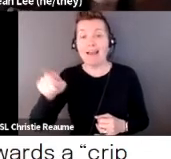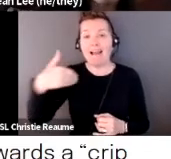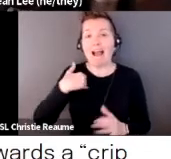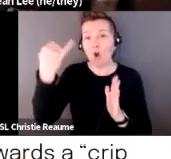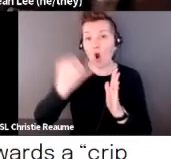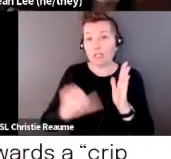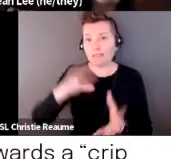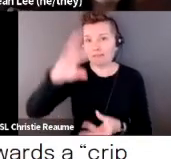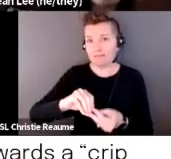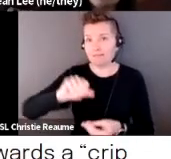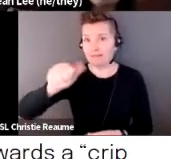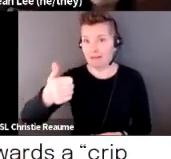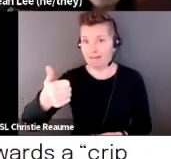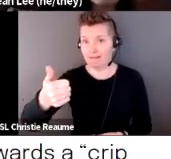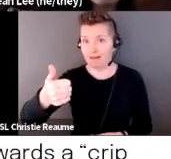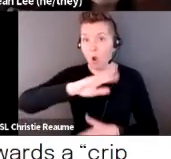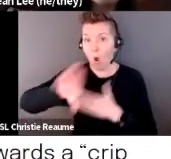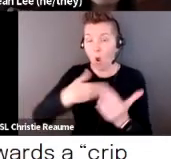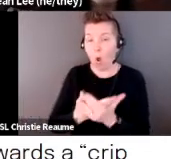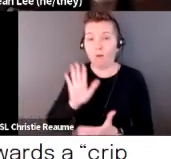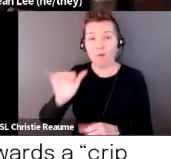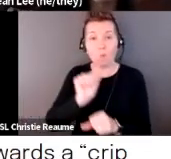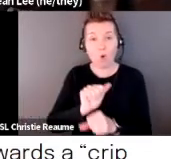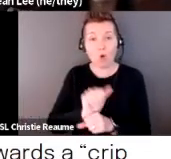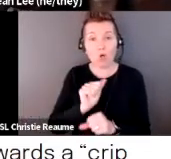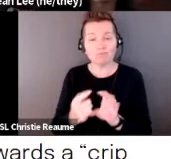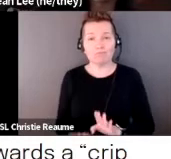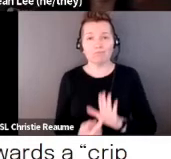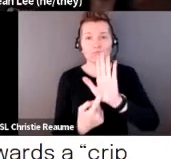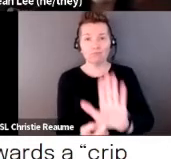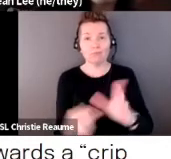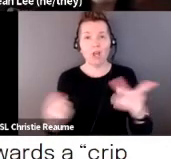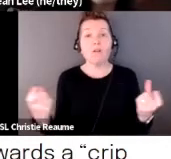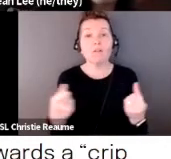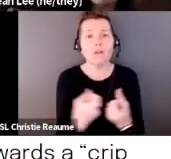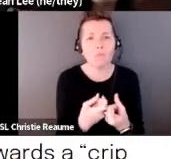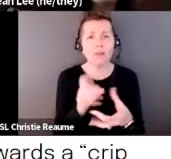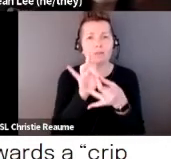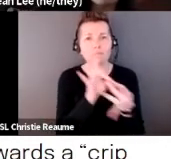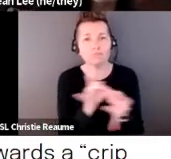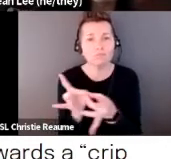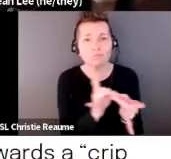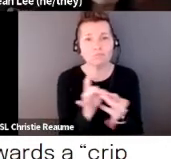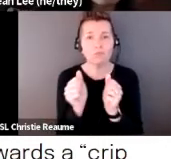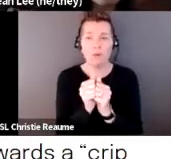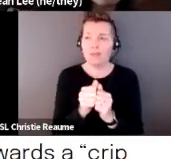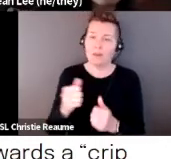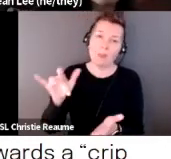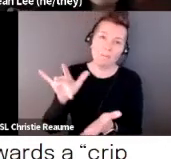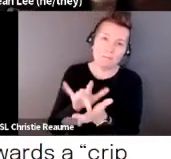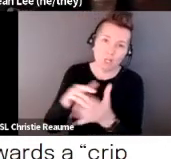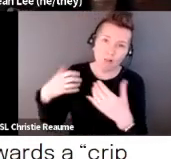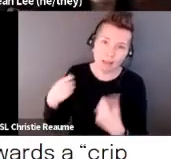work illustrates, um, our complex relationships with medical systems and procedures